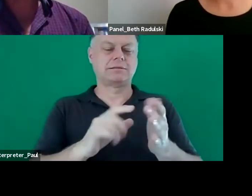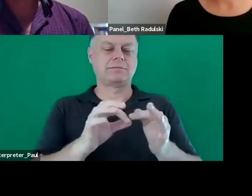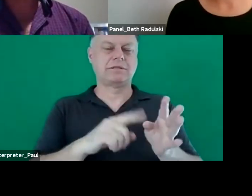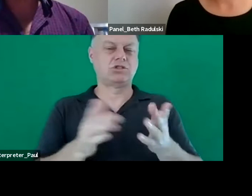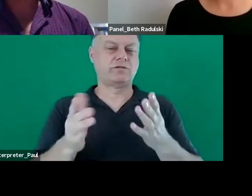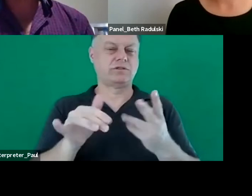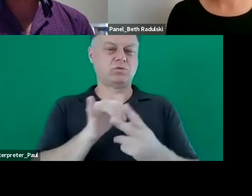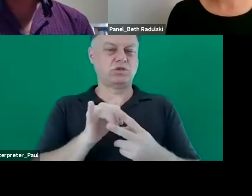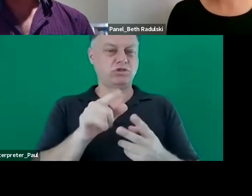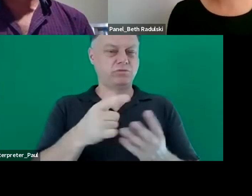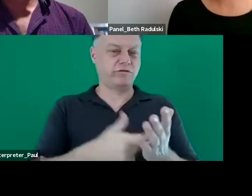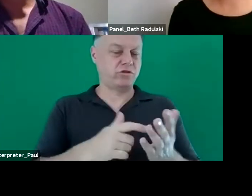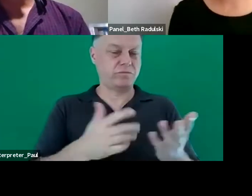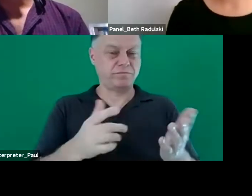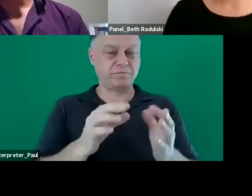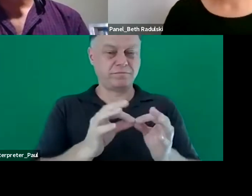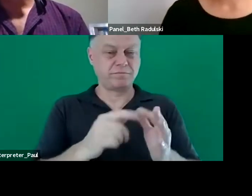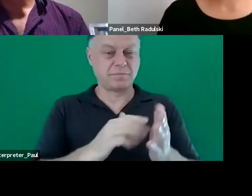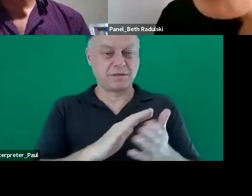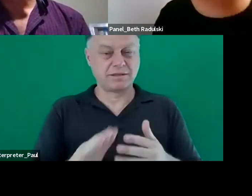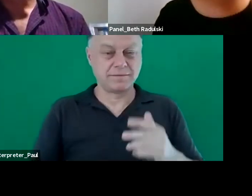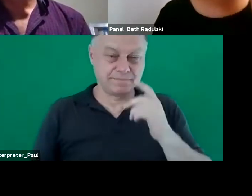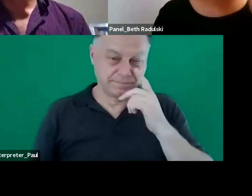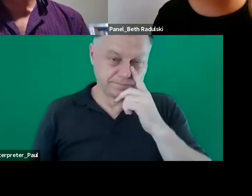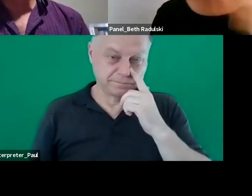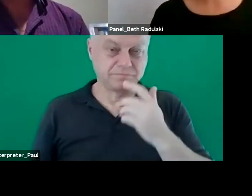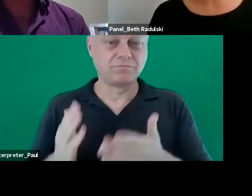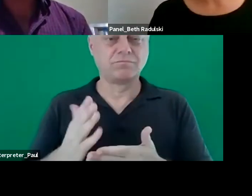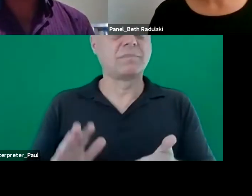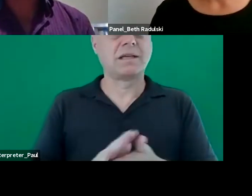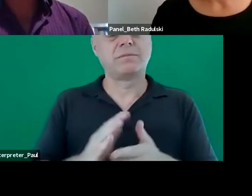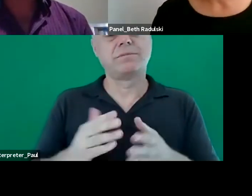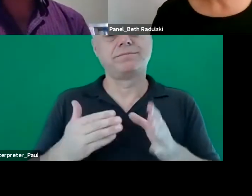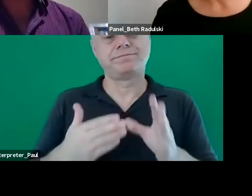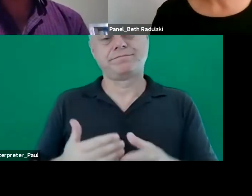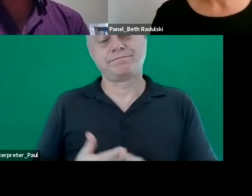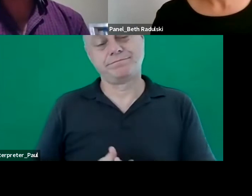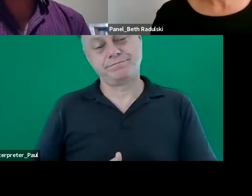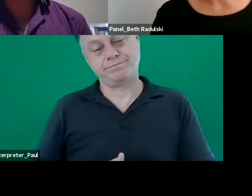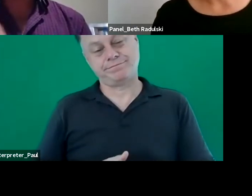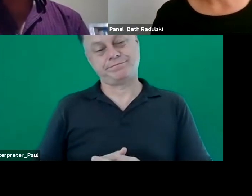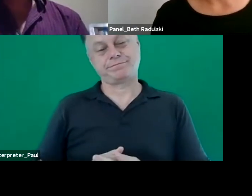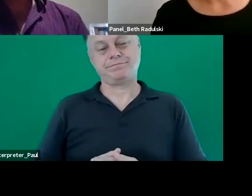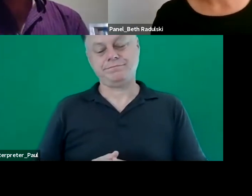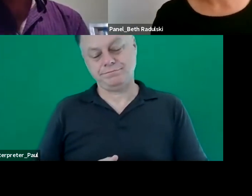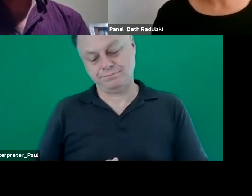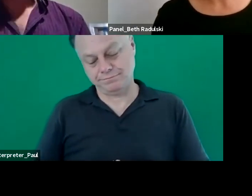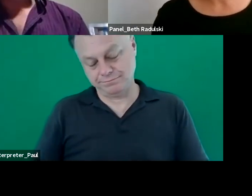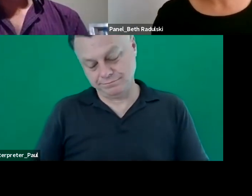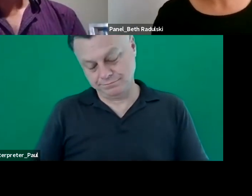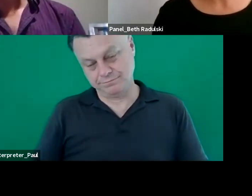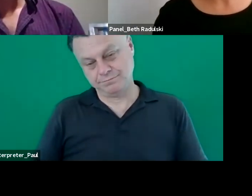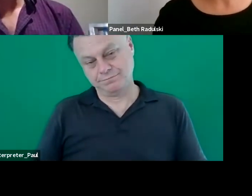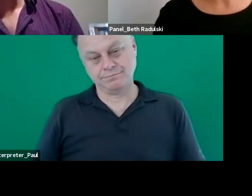beth would you like to start sure i'm happy to start um this